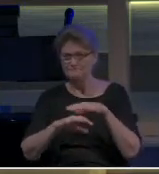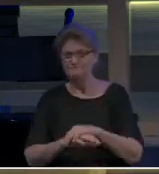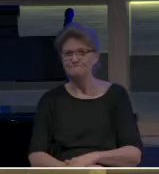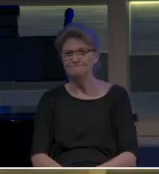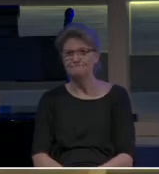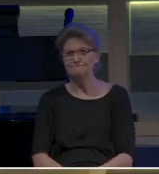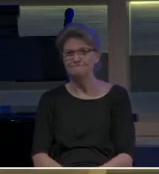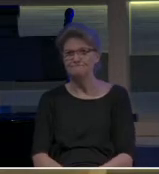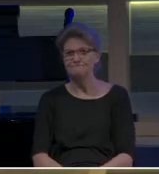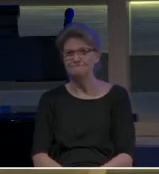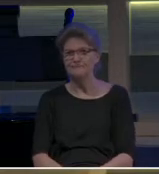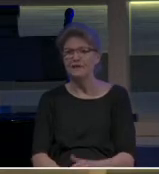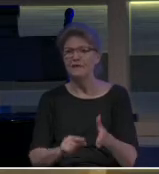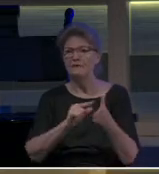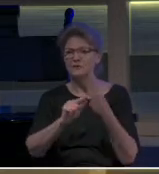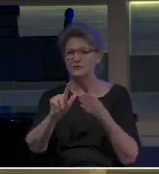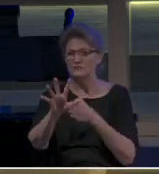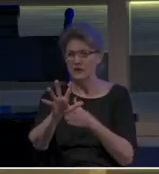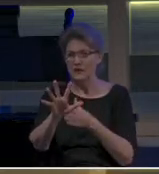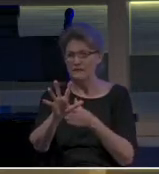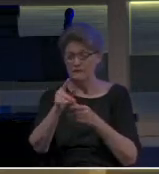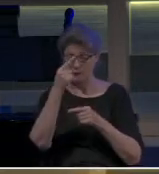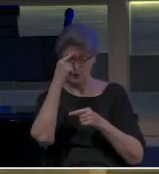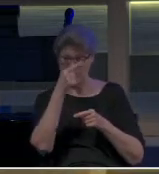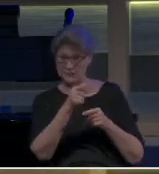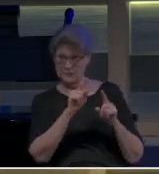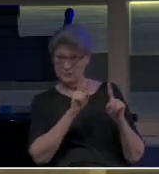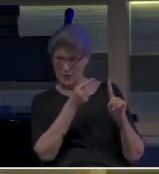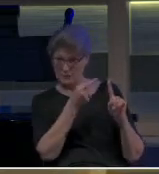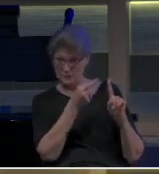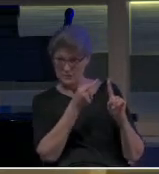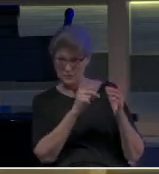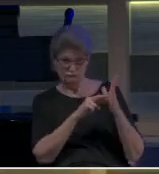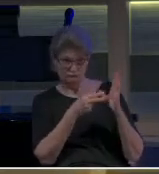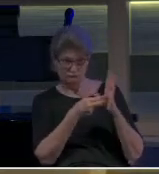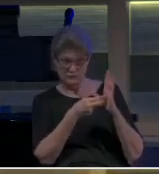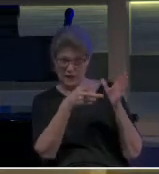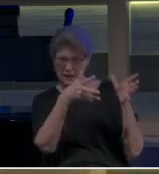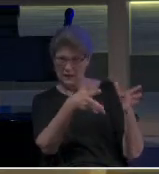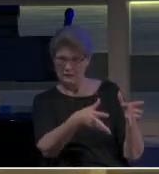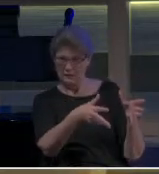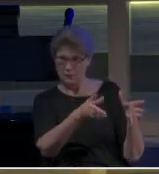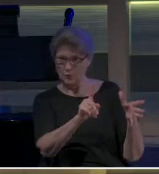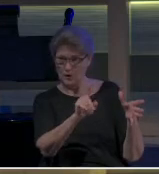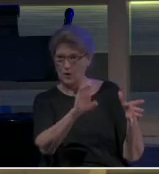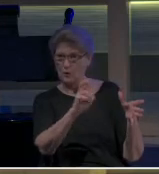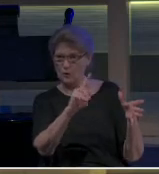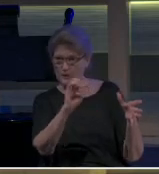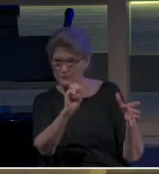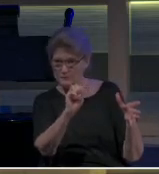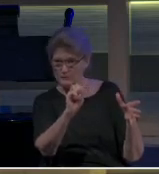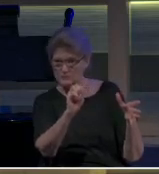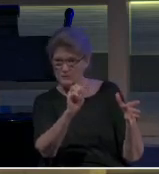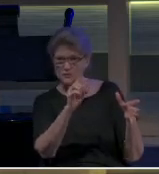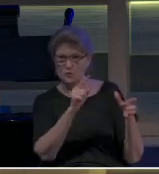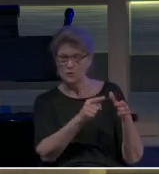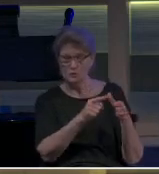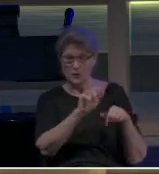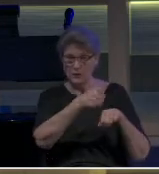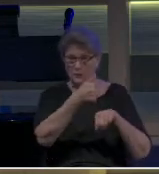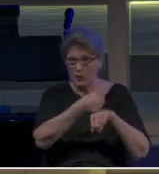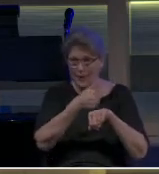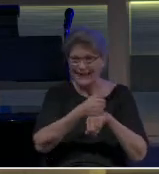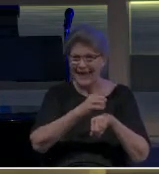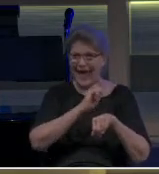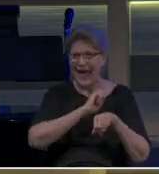in verse 5, For this reason I left you in Crete, that you would set in order whatever remains and appoint elders in